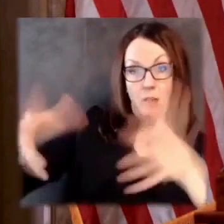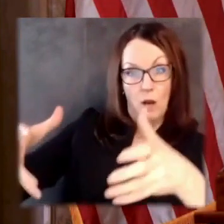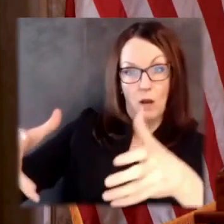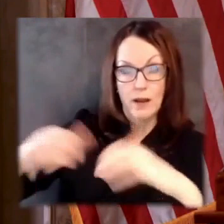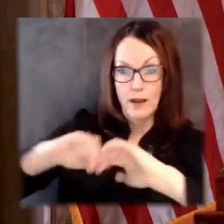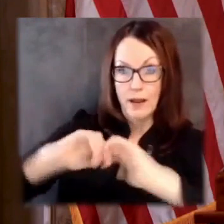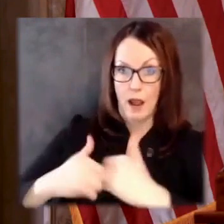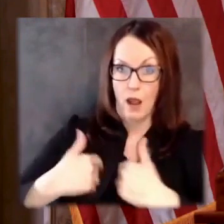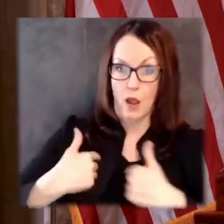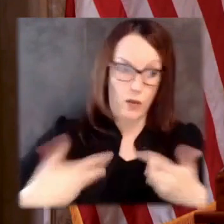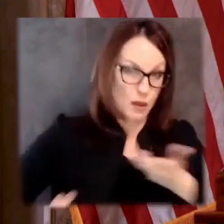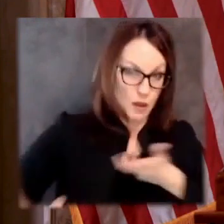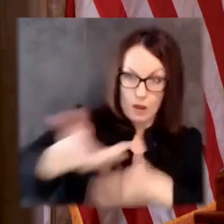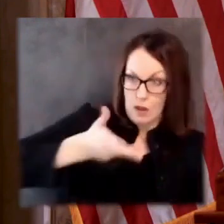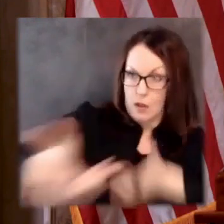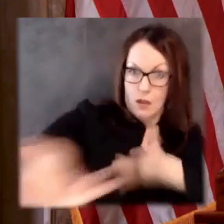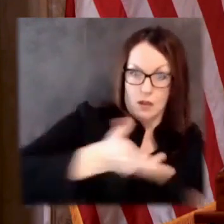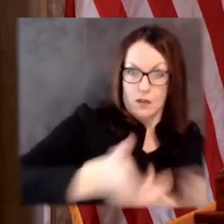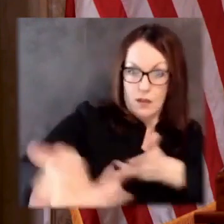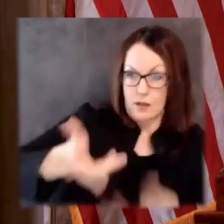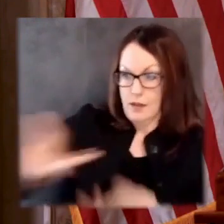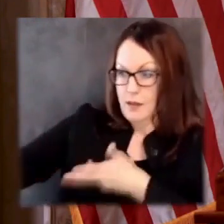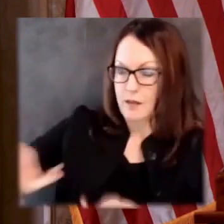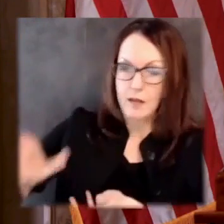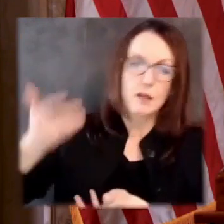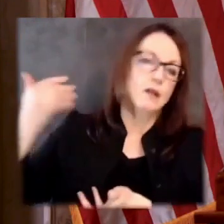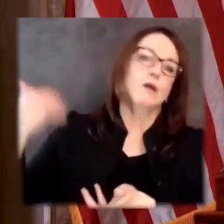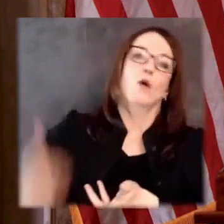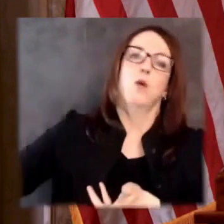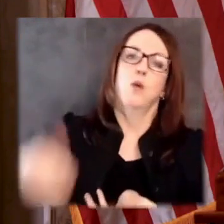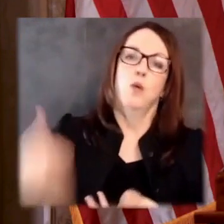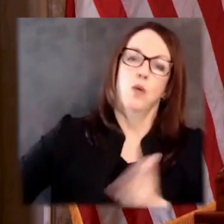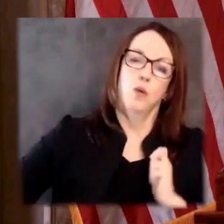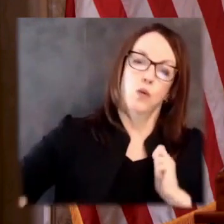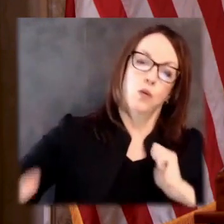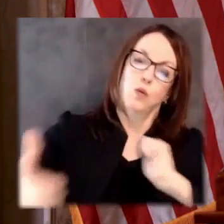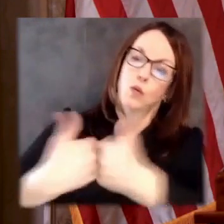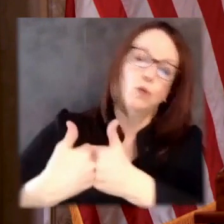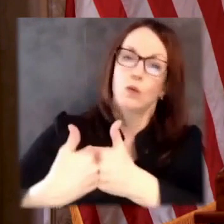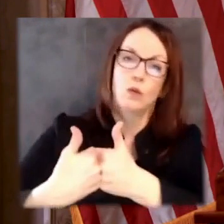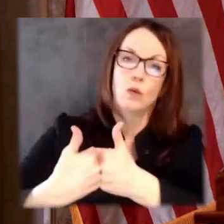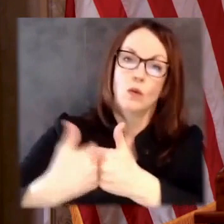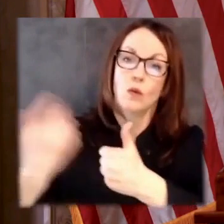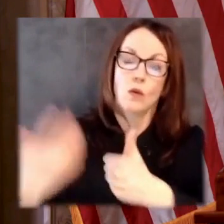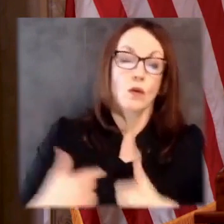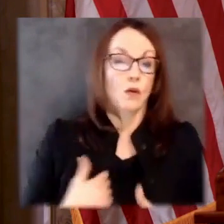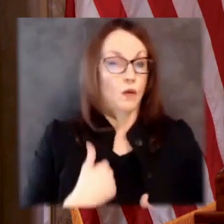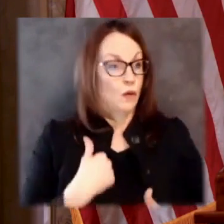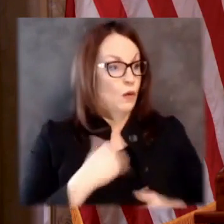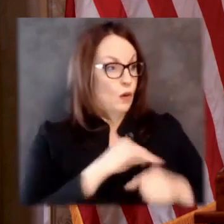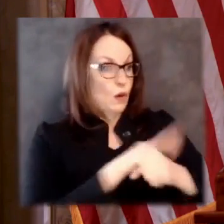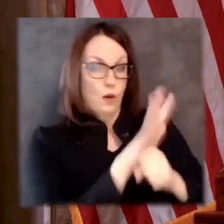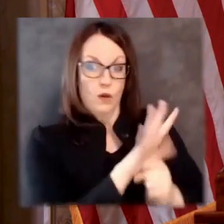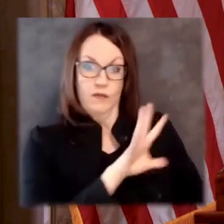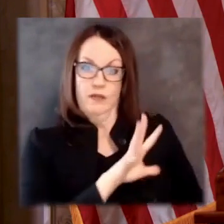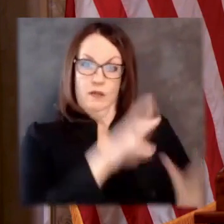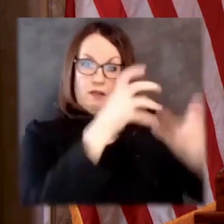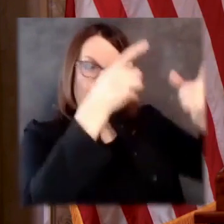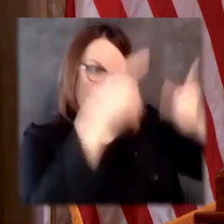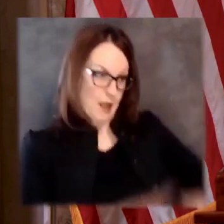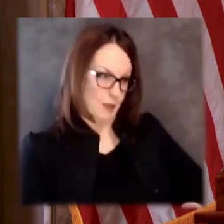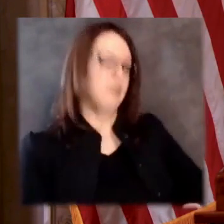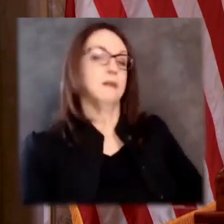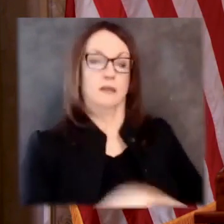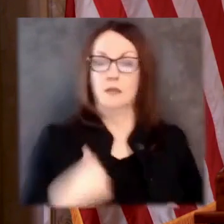with Republican leaders on a COVID compromise. And I called on the legislature to pass that compromise as the very